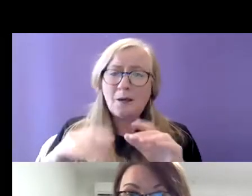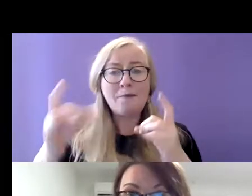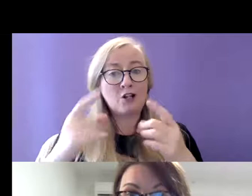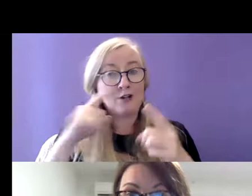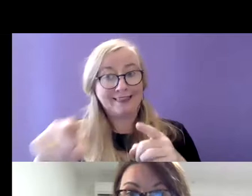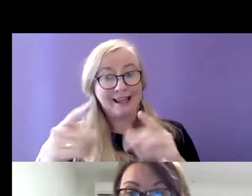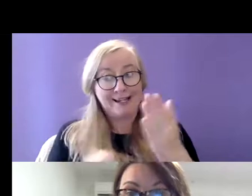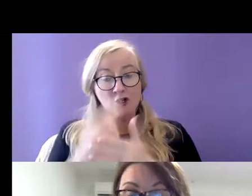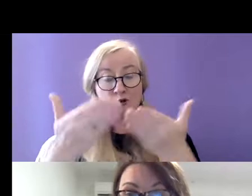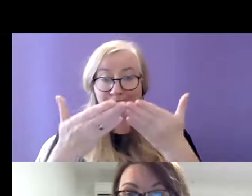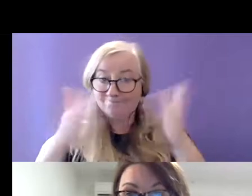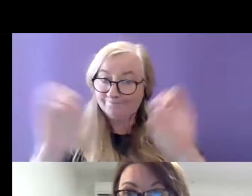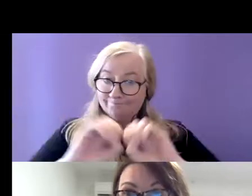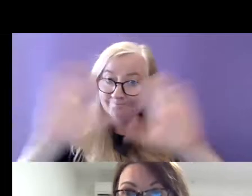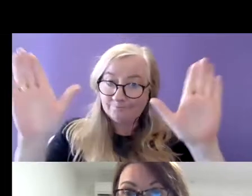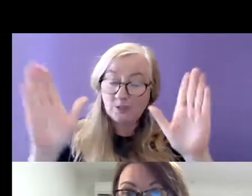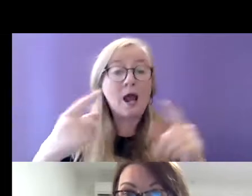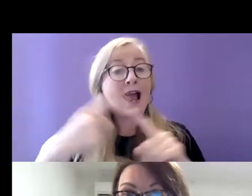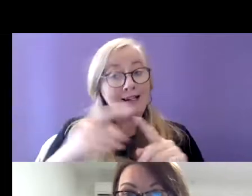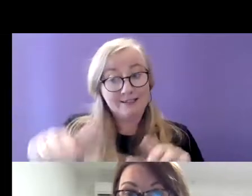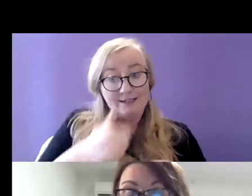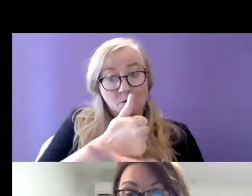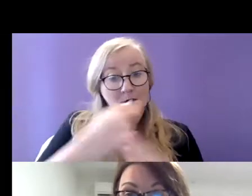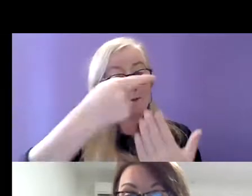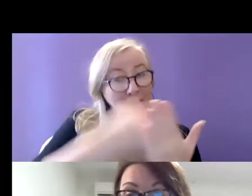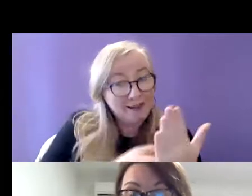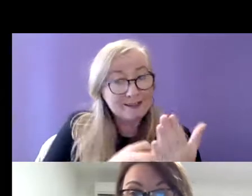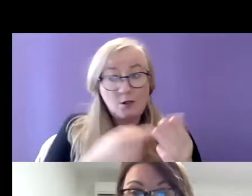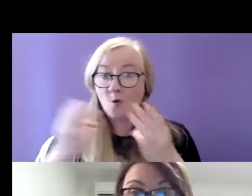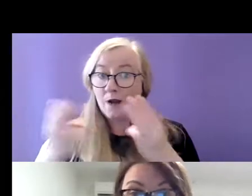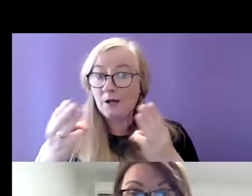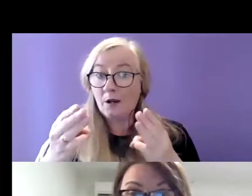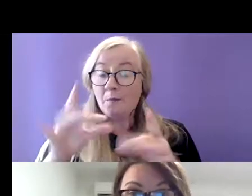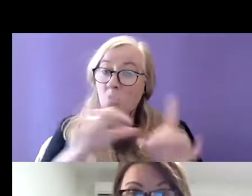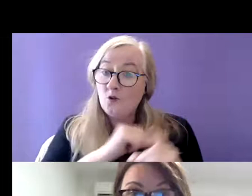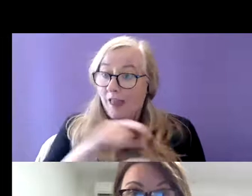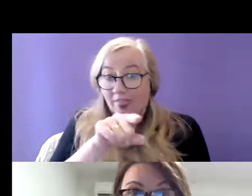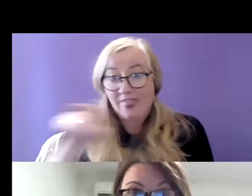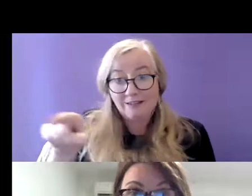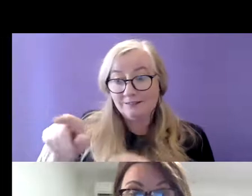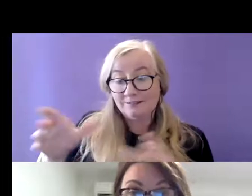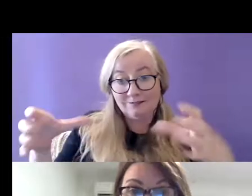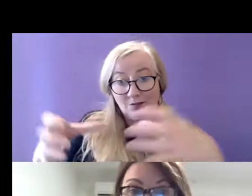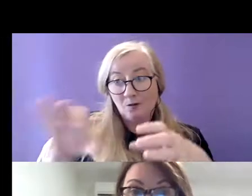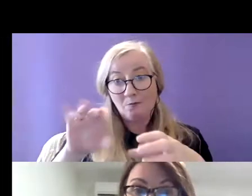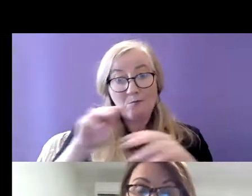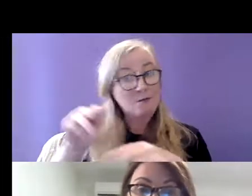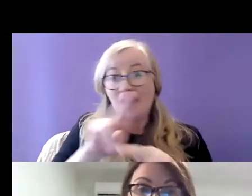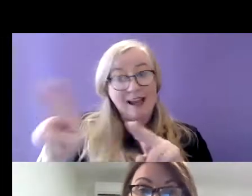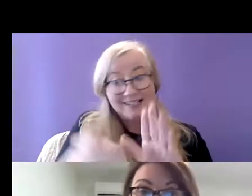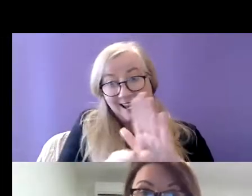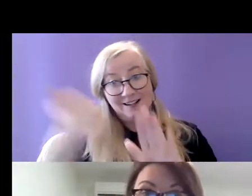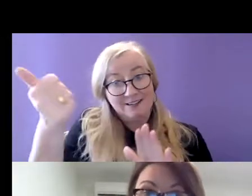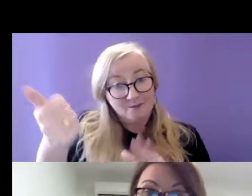this issue visible and putting in place the policies and practices to prevent this population from being evicted future